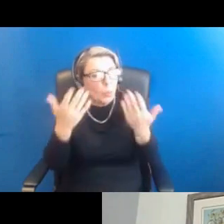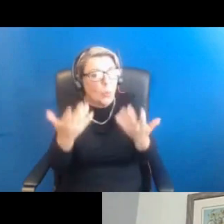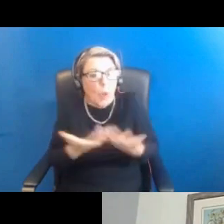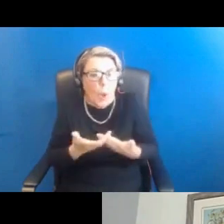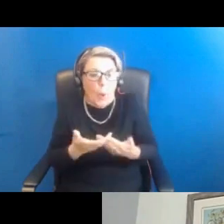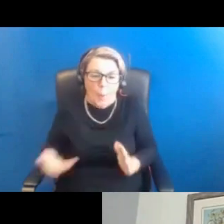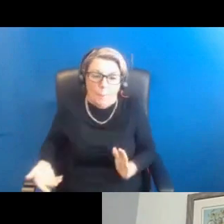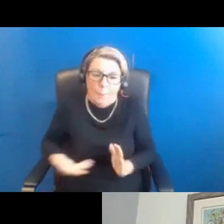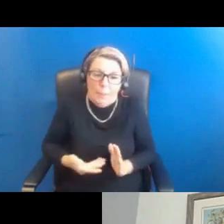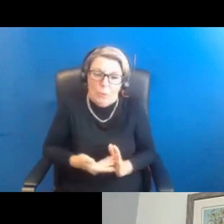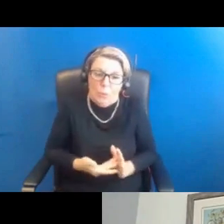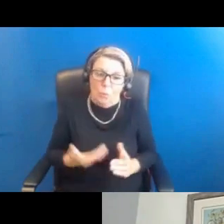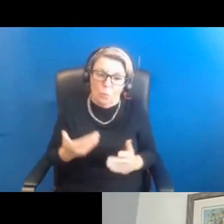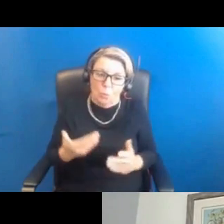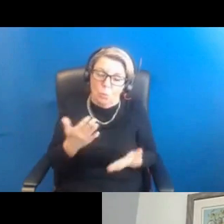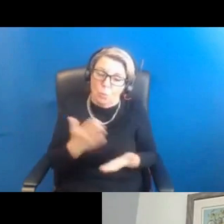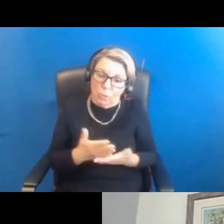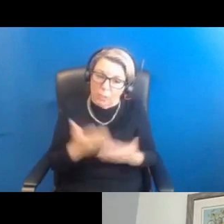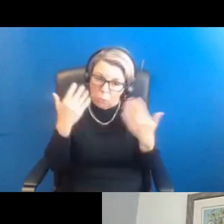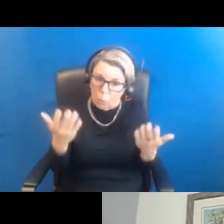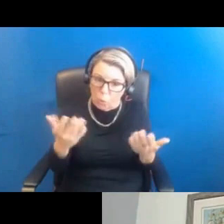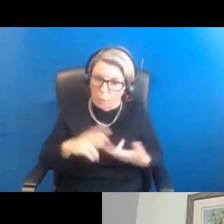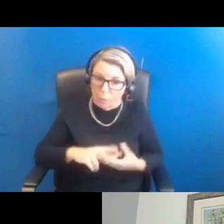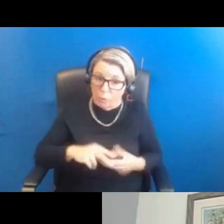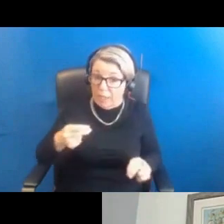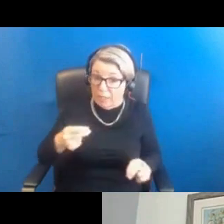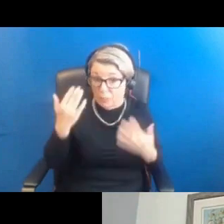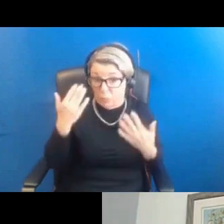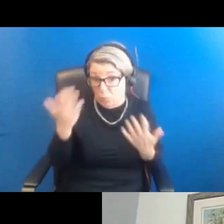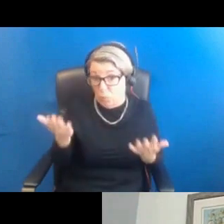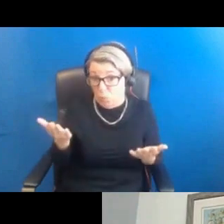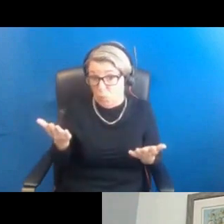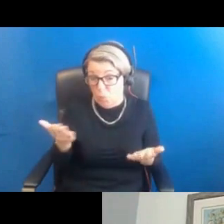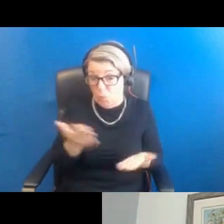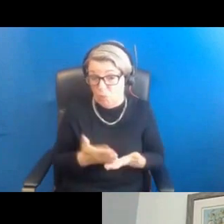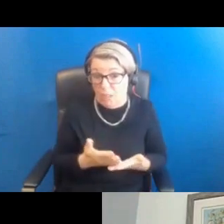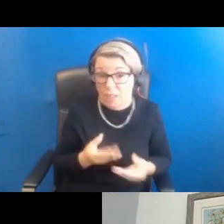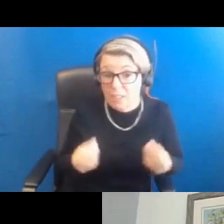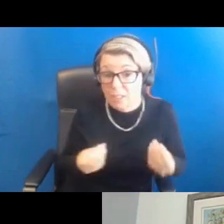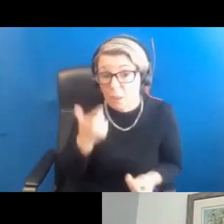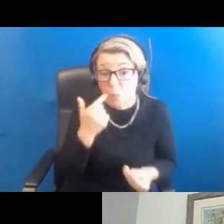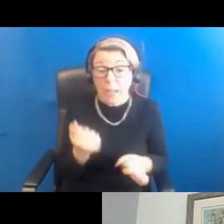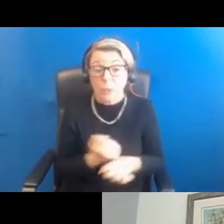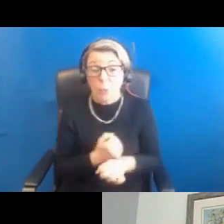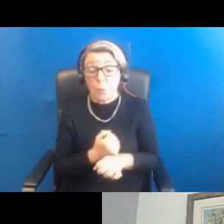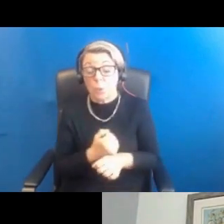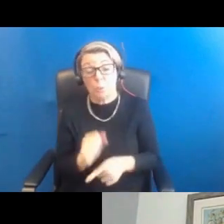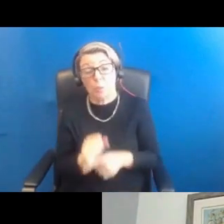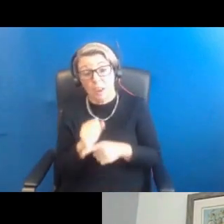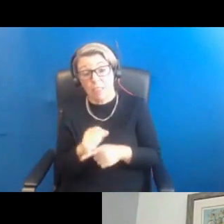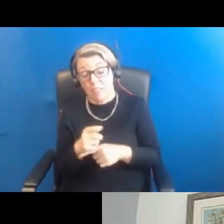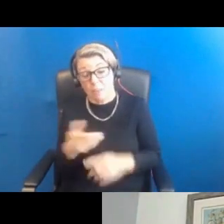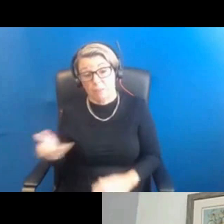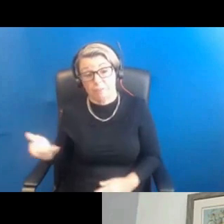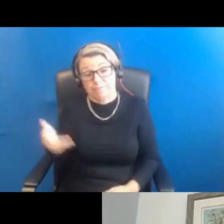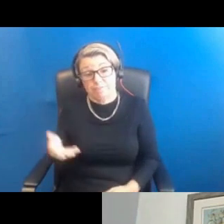entirely be genetics. Is there something that we can do that is going to sort of stop that being passed on?